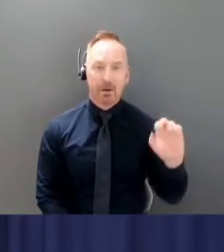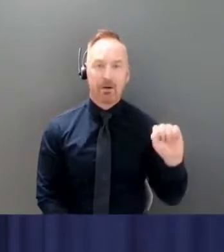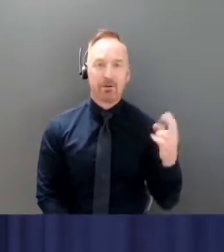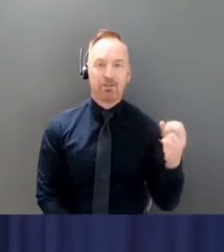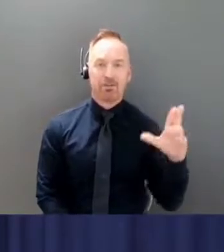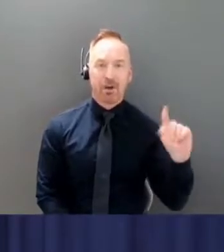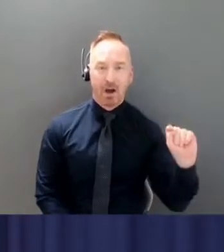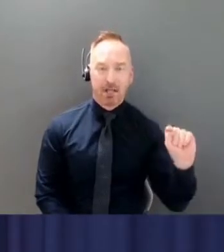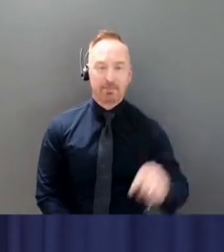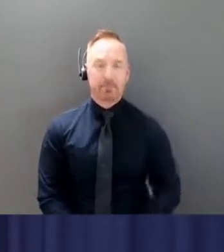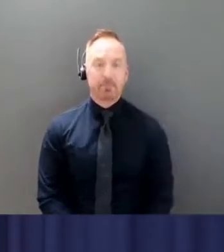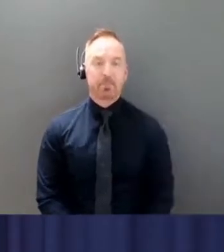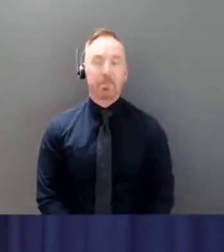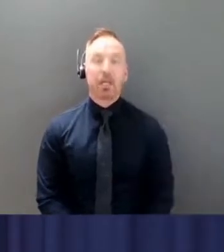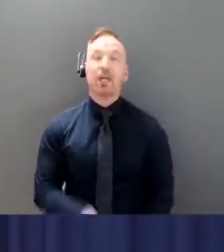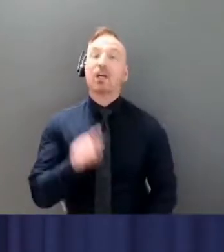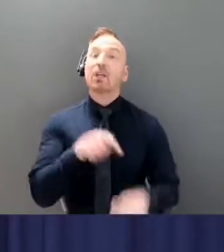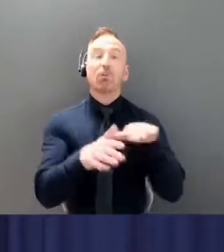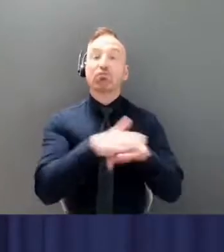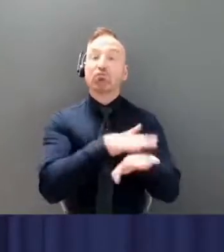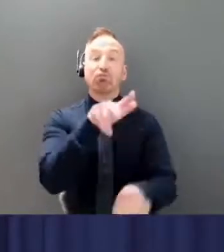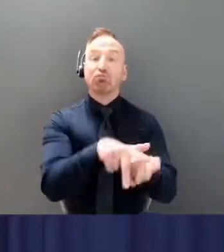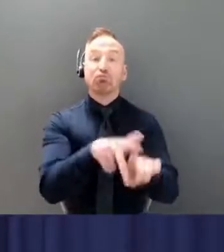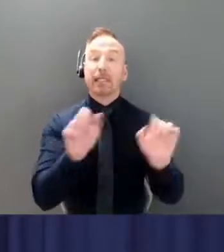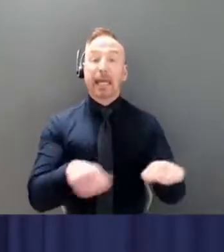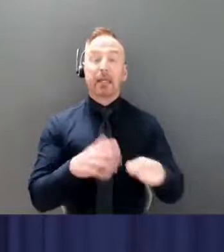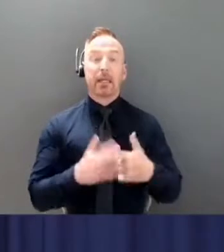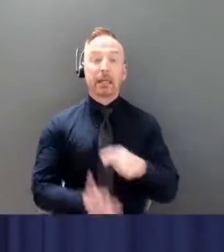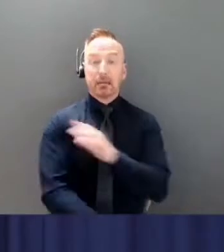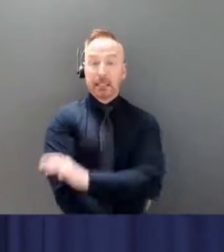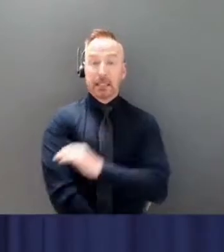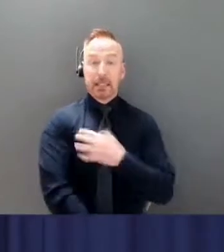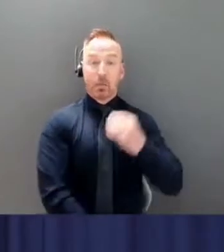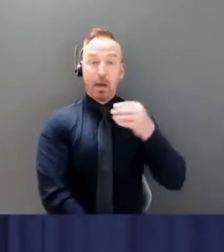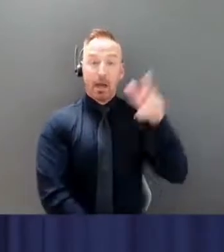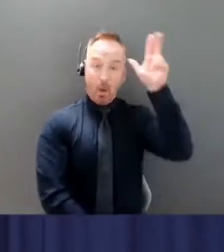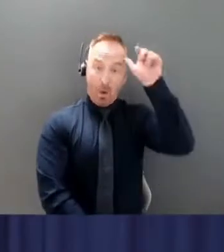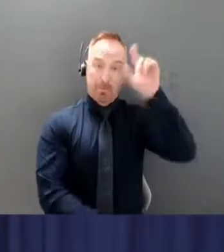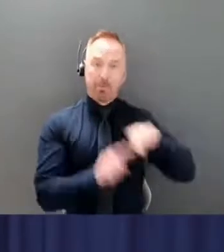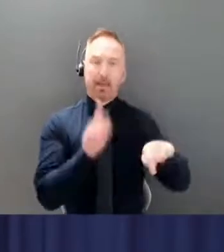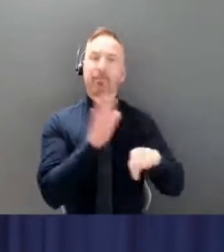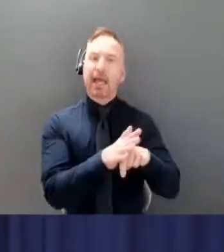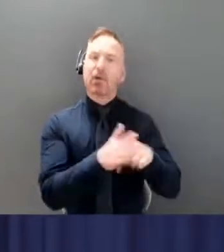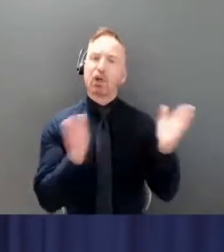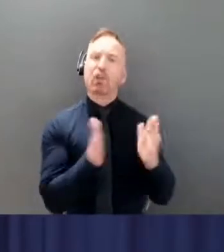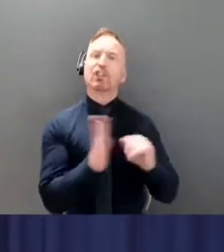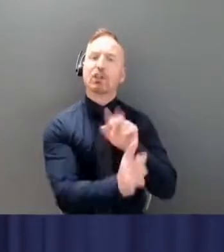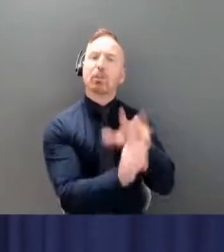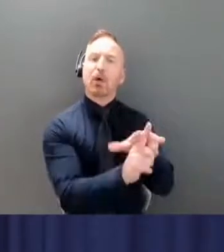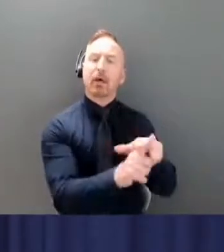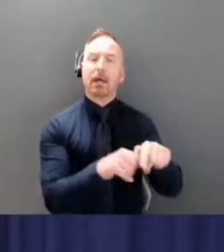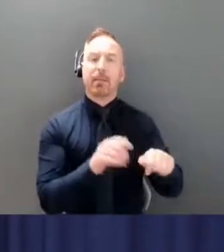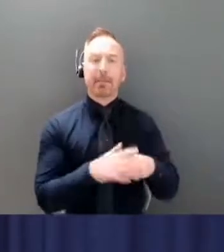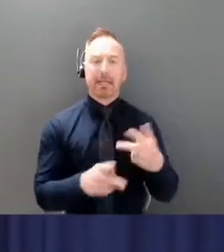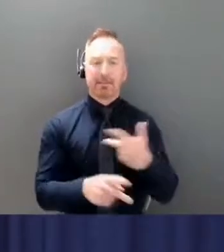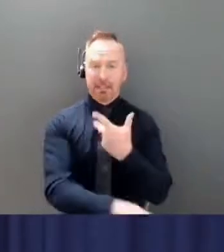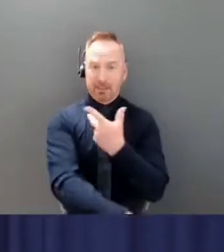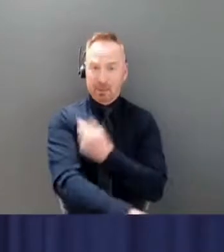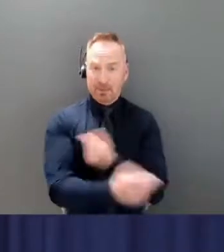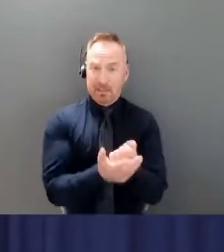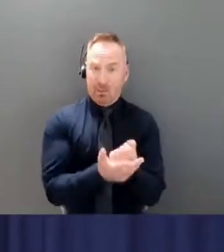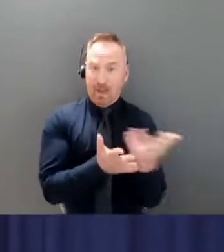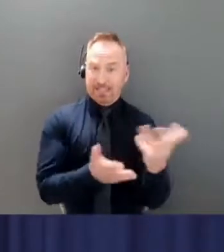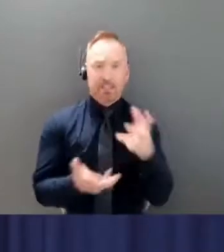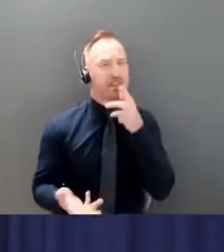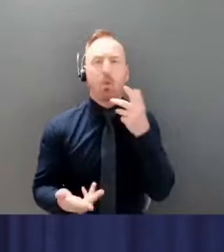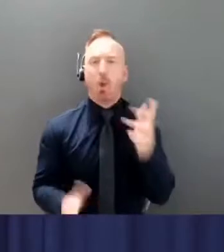You can also walk into the clinic that's here in Whitehorse, but appointments are encouraged so as to not waste doses of vaccines and make sure there's